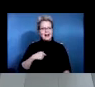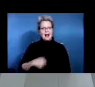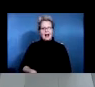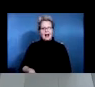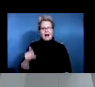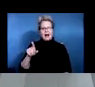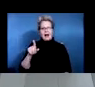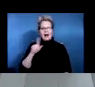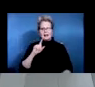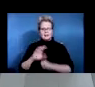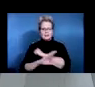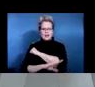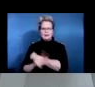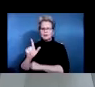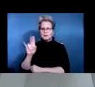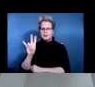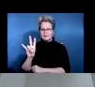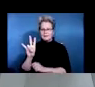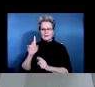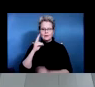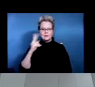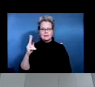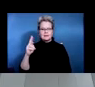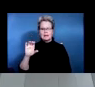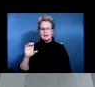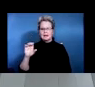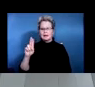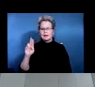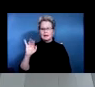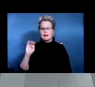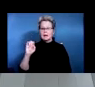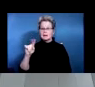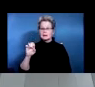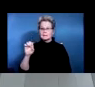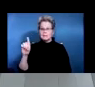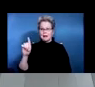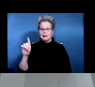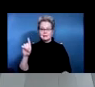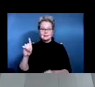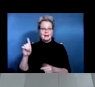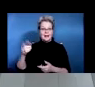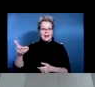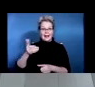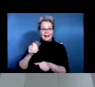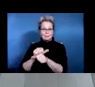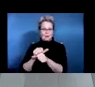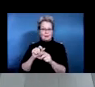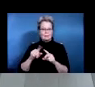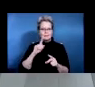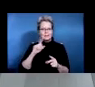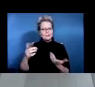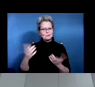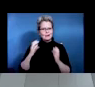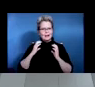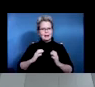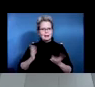the employer said, you know, we could use him in a customer service role. Um, but we have so many issues that come up at